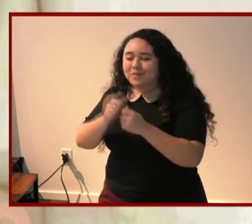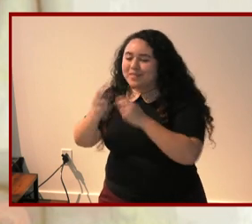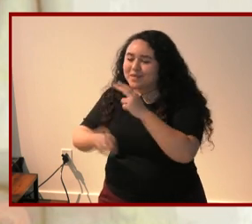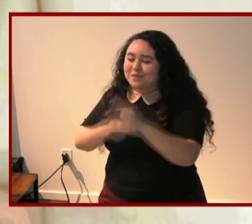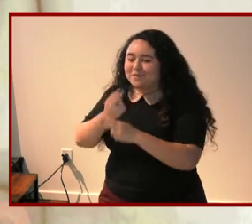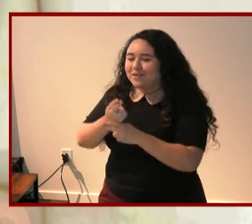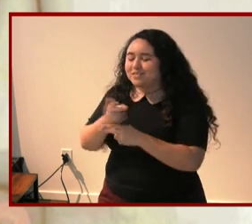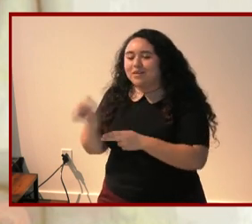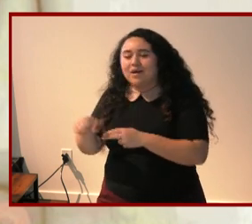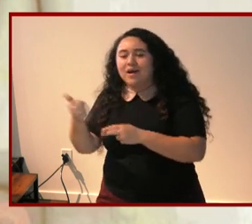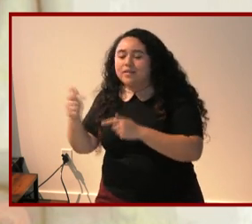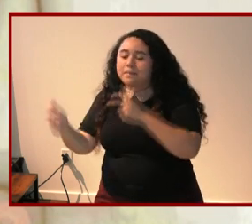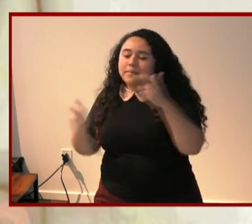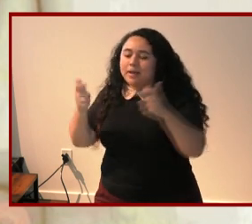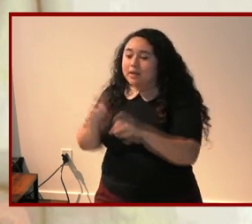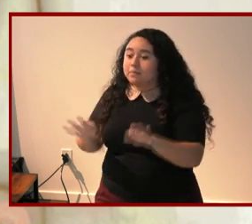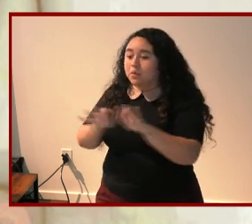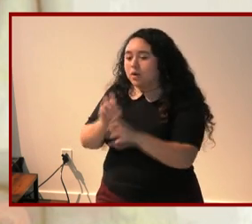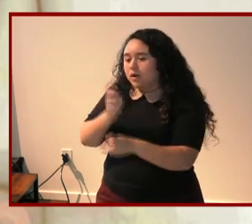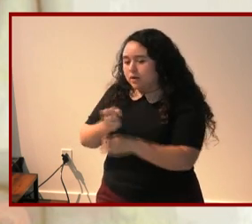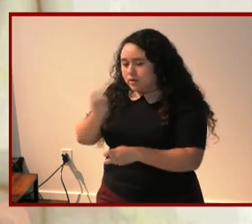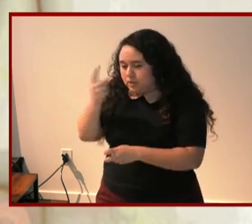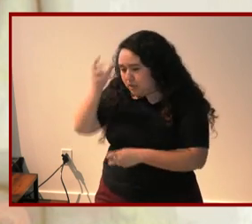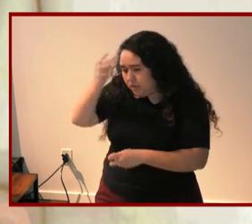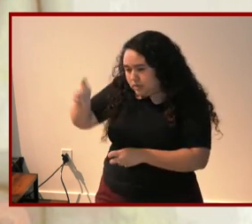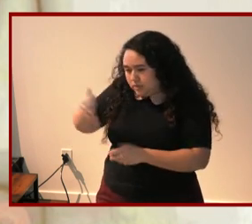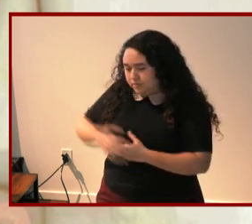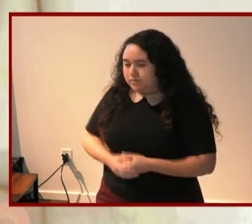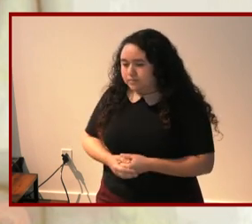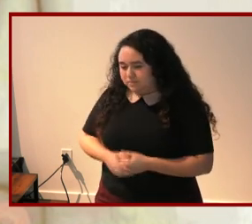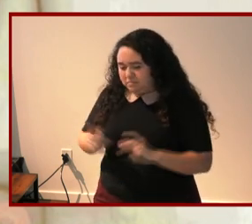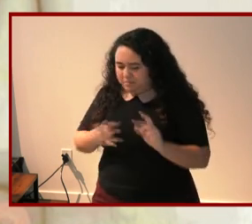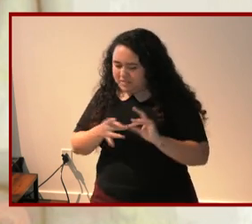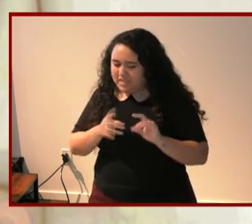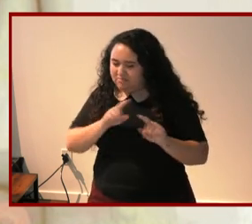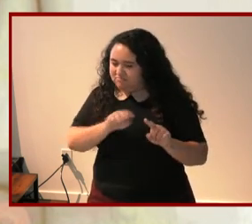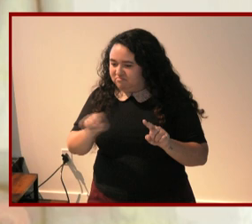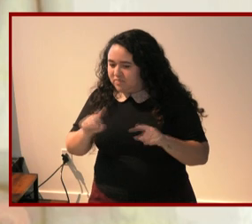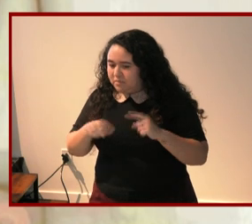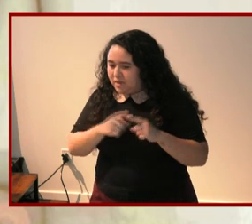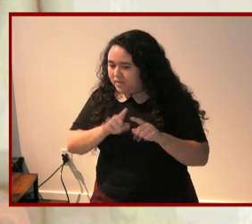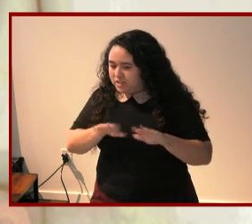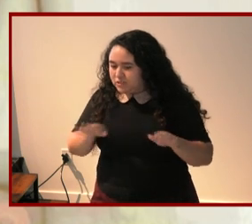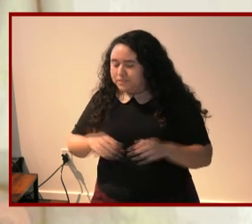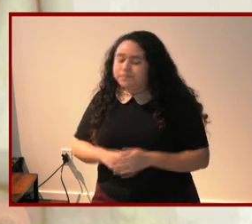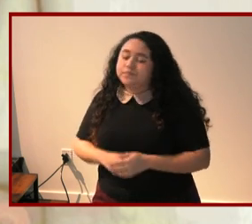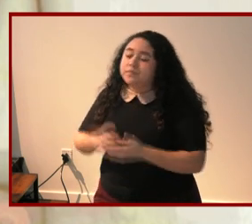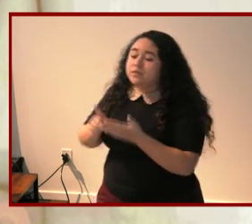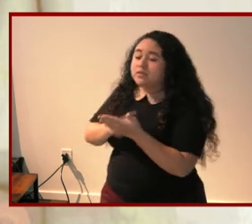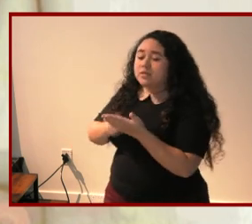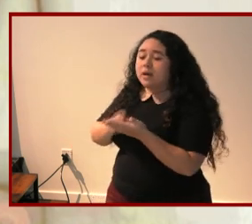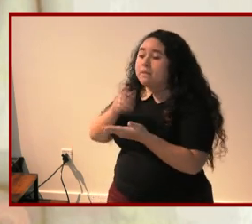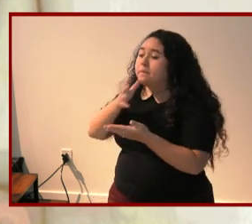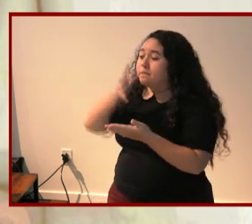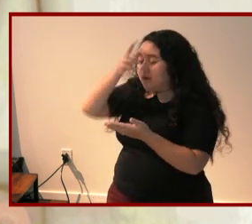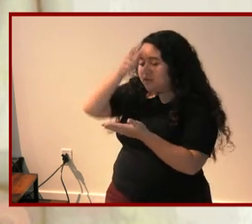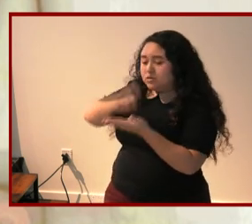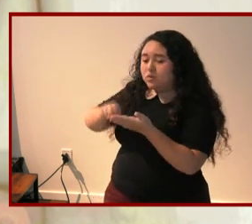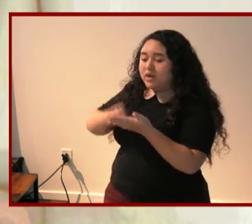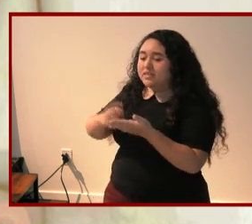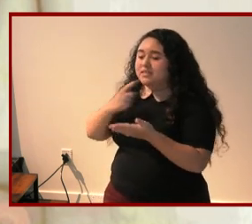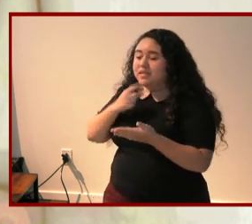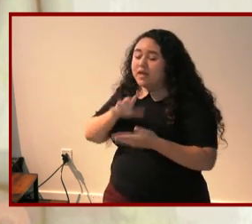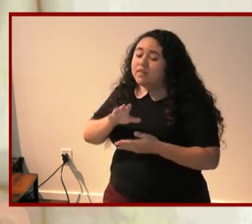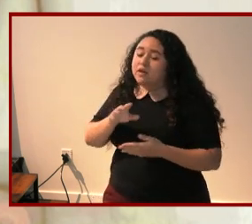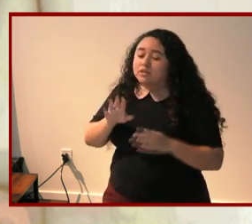some other big and important and hard to understand thing and sometimes parents write that their children's disabilities come with